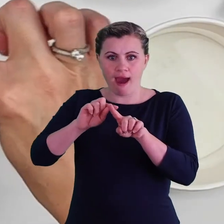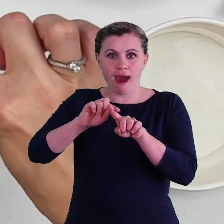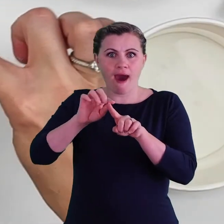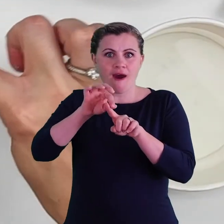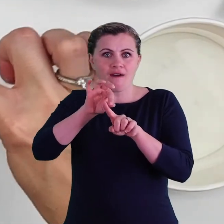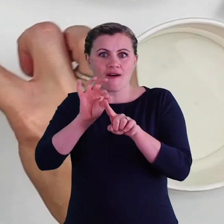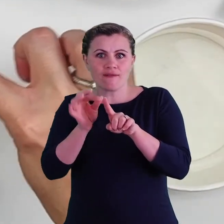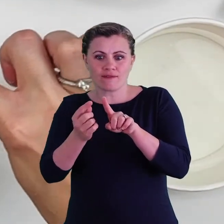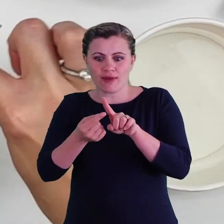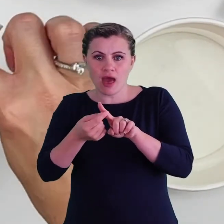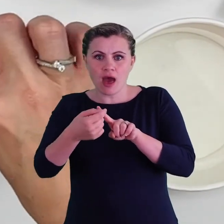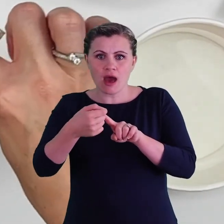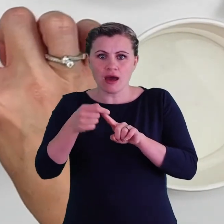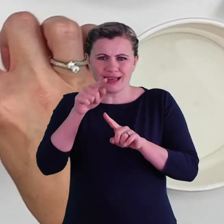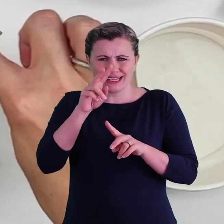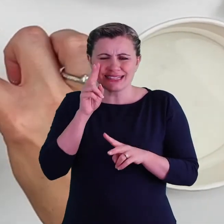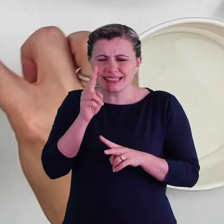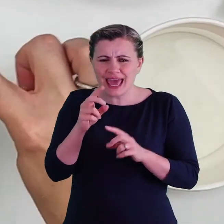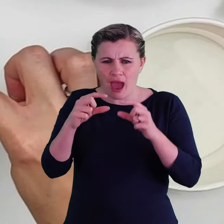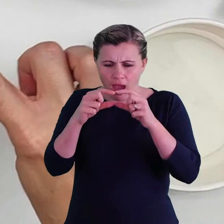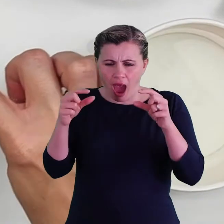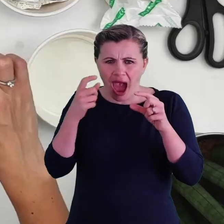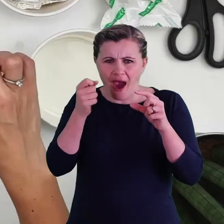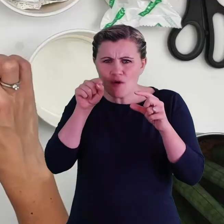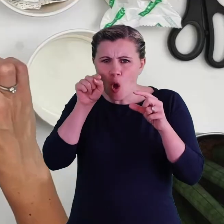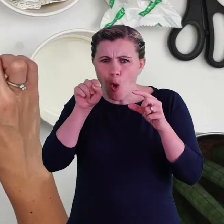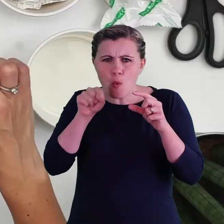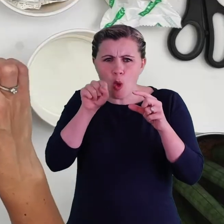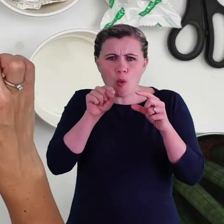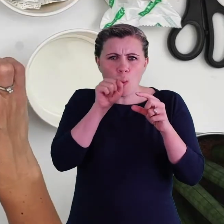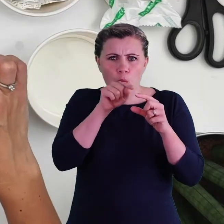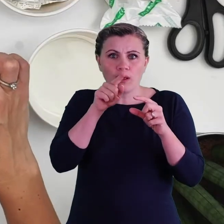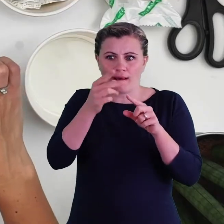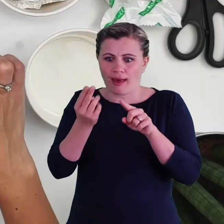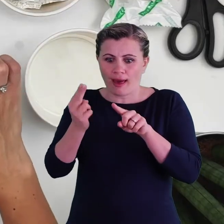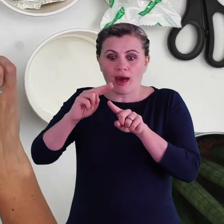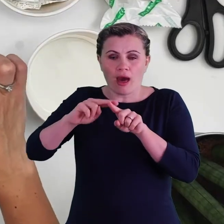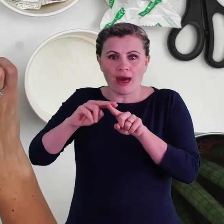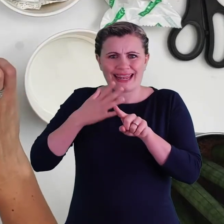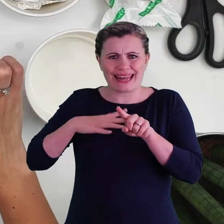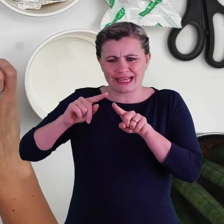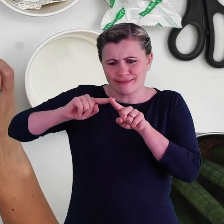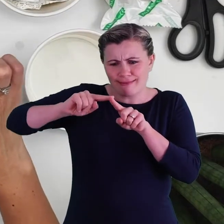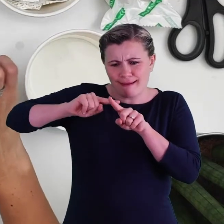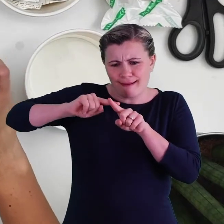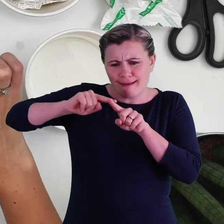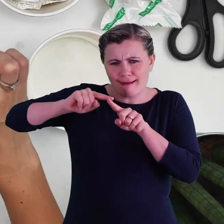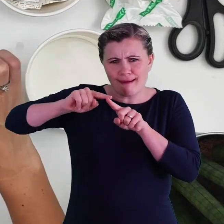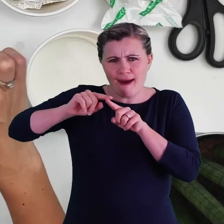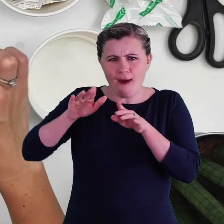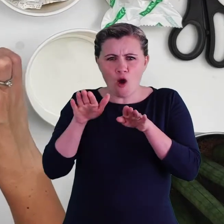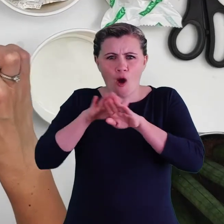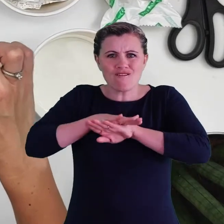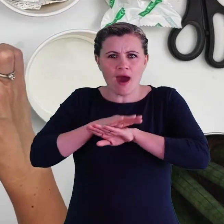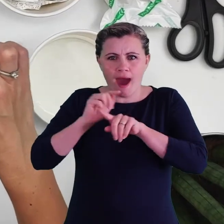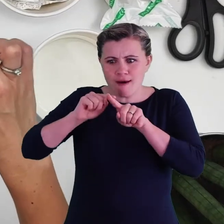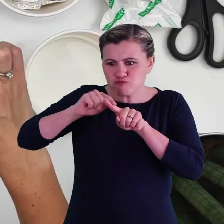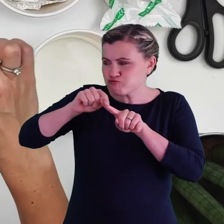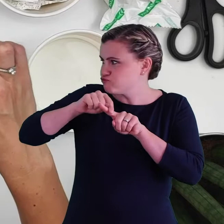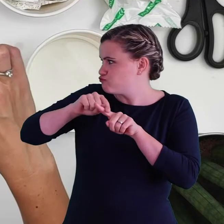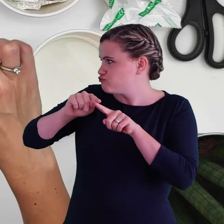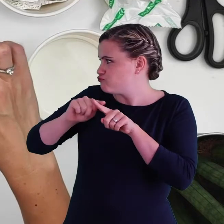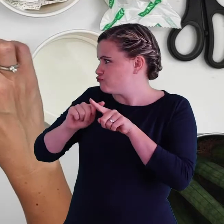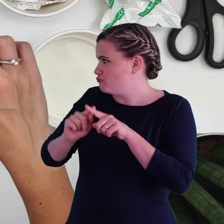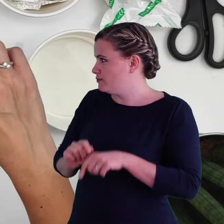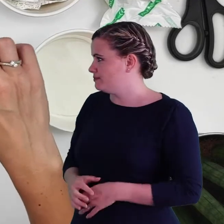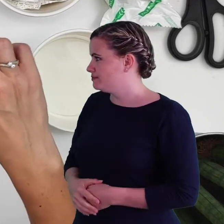So that is the finger closest to your thumb. Now you can see here it's got lots of little tiny holes in so you're going